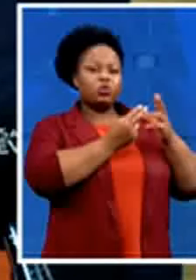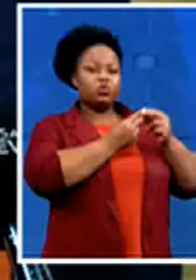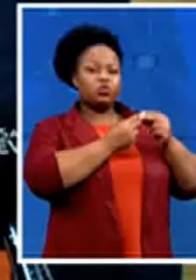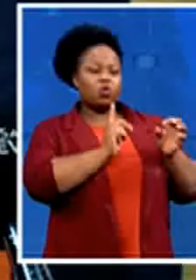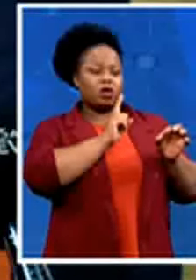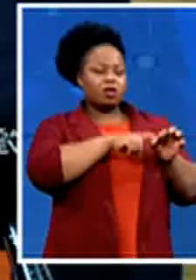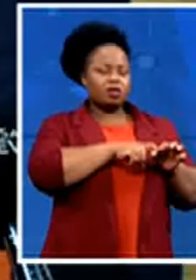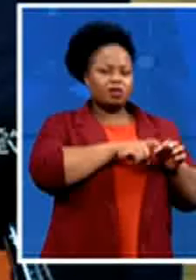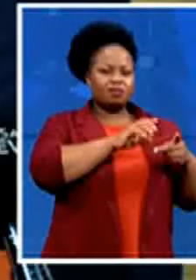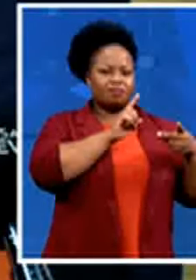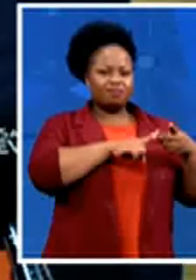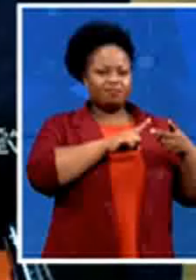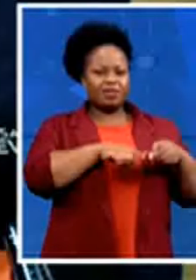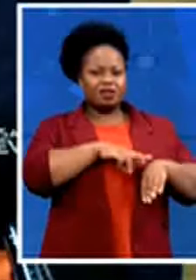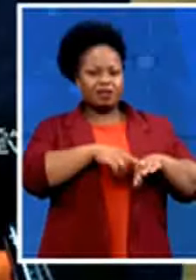veteran